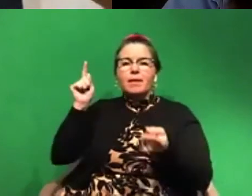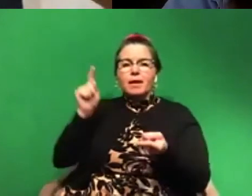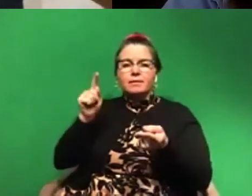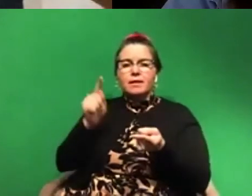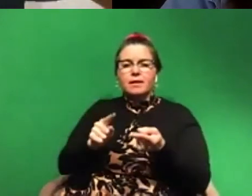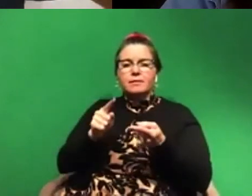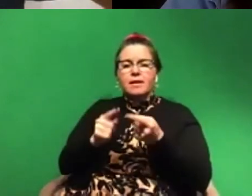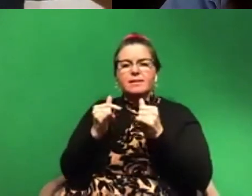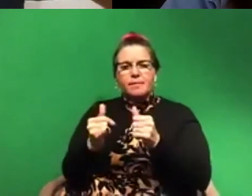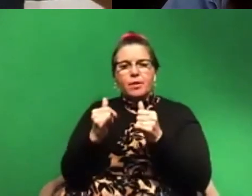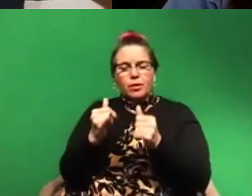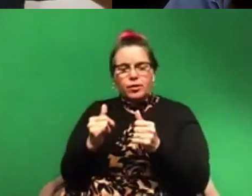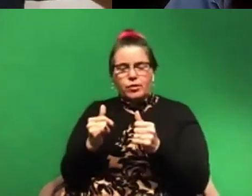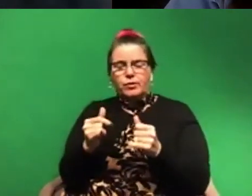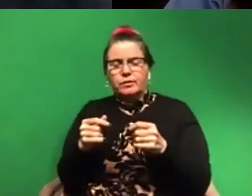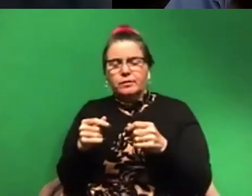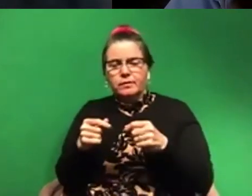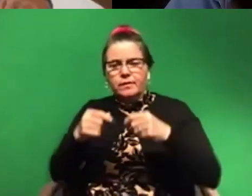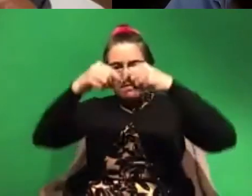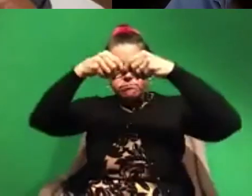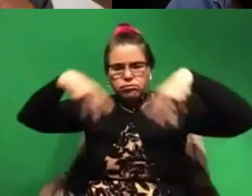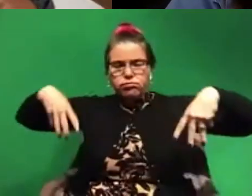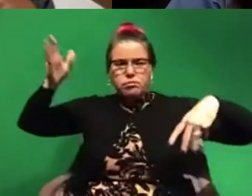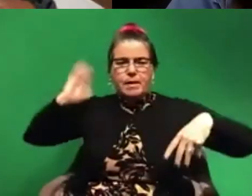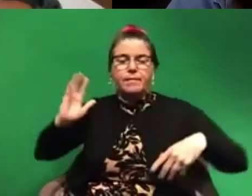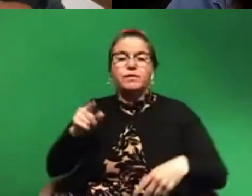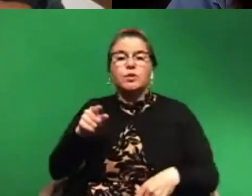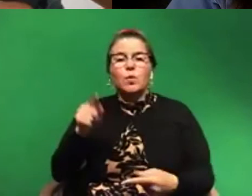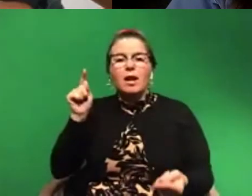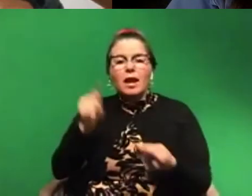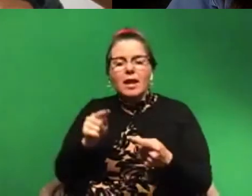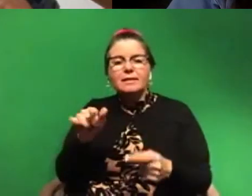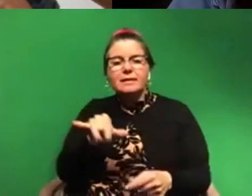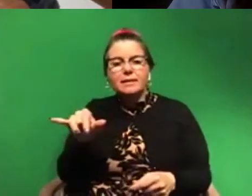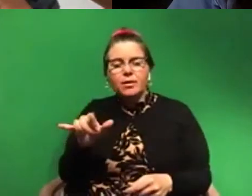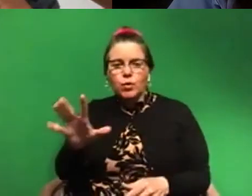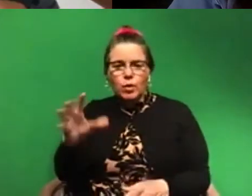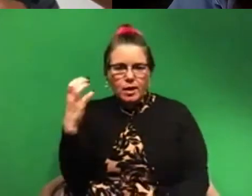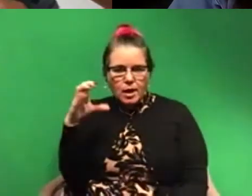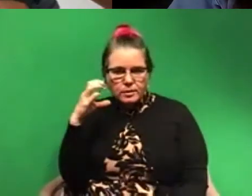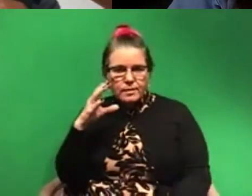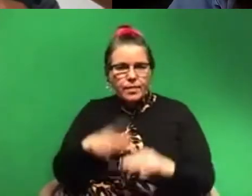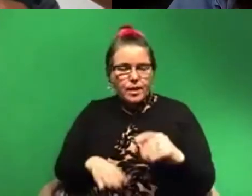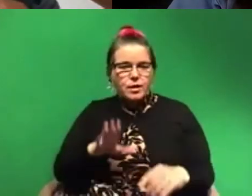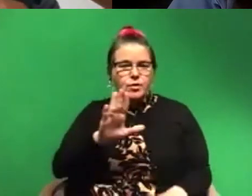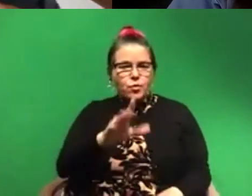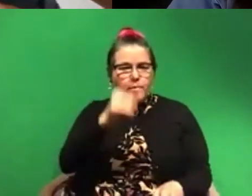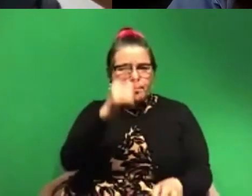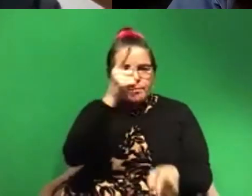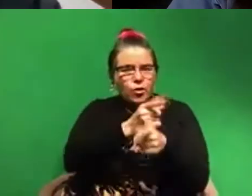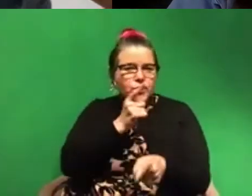that diverged at that time. So you are less similar to your cousins than you are to your, your brother and sister.